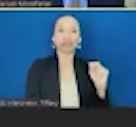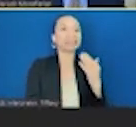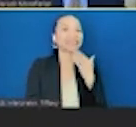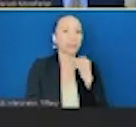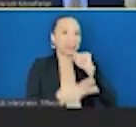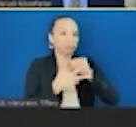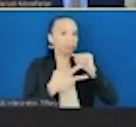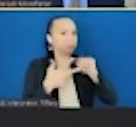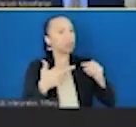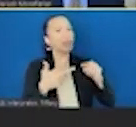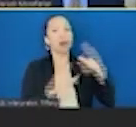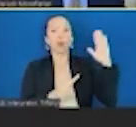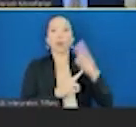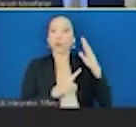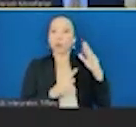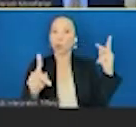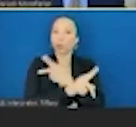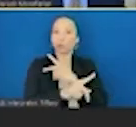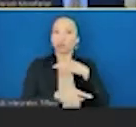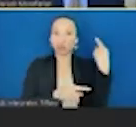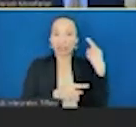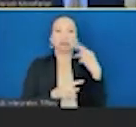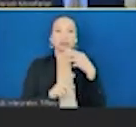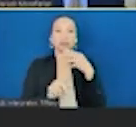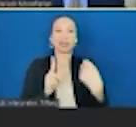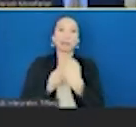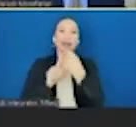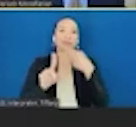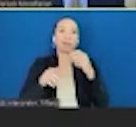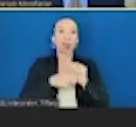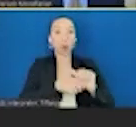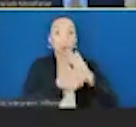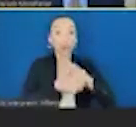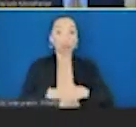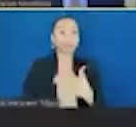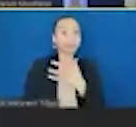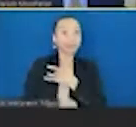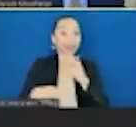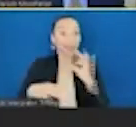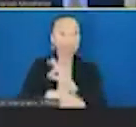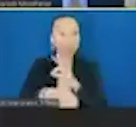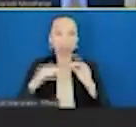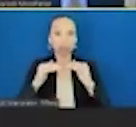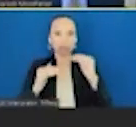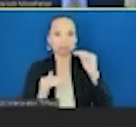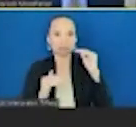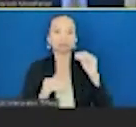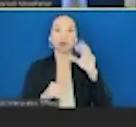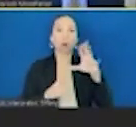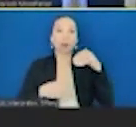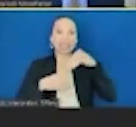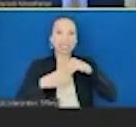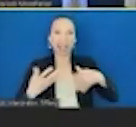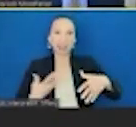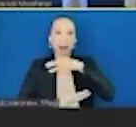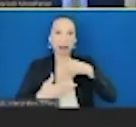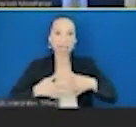-19. And what links those things together is vascular dysfunction, dysfunction of a person's blood vessels and systemic inflammation. And so this cartoon